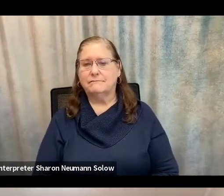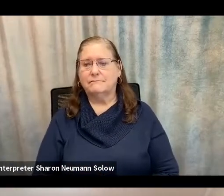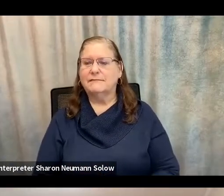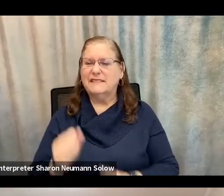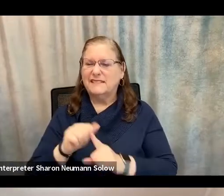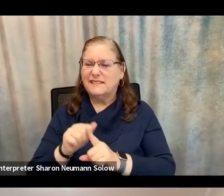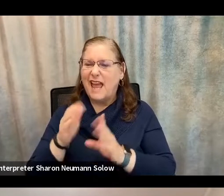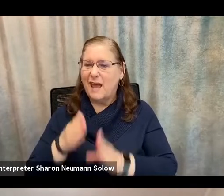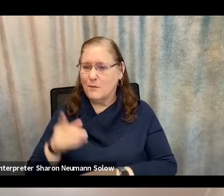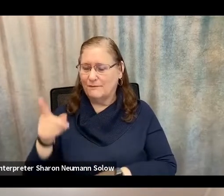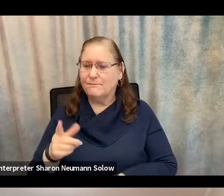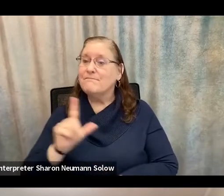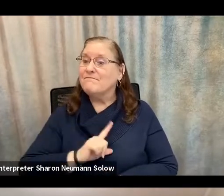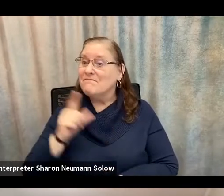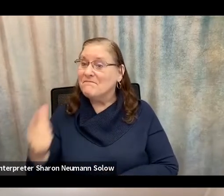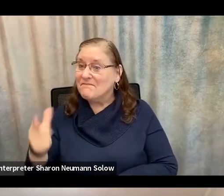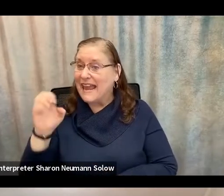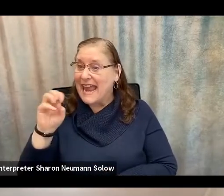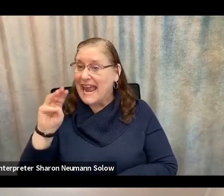And Emily, I'll turn it over to you.